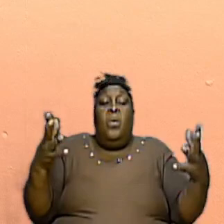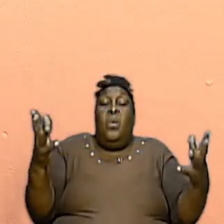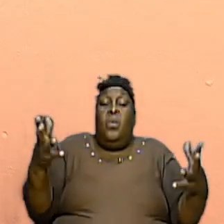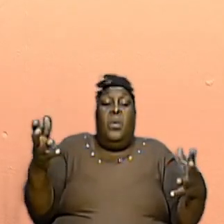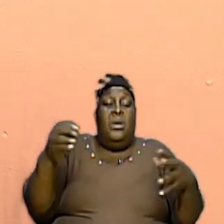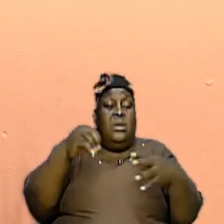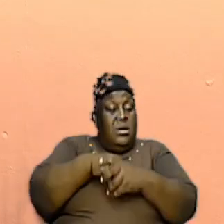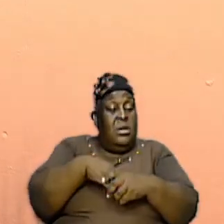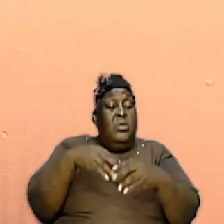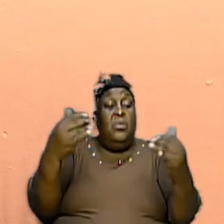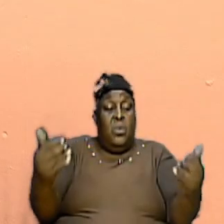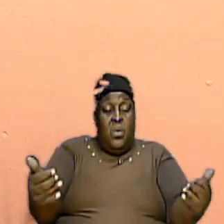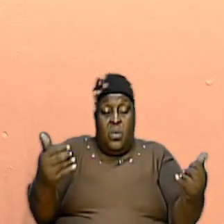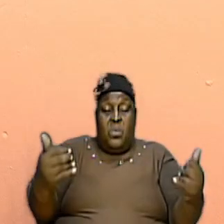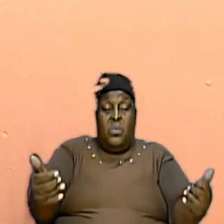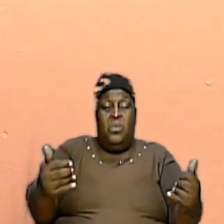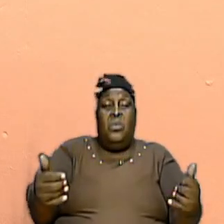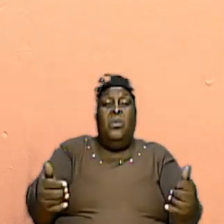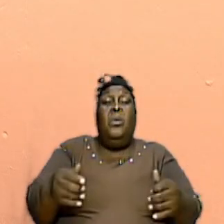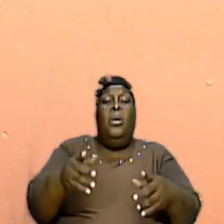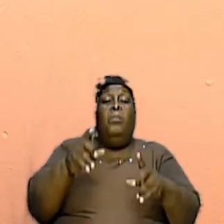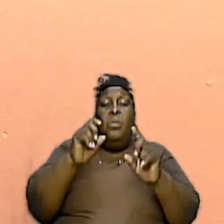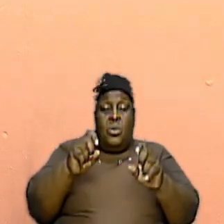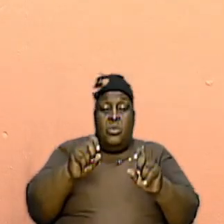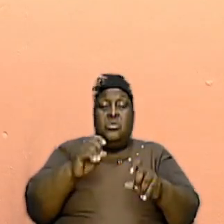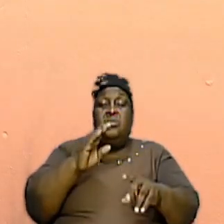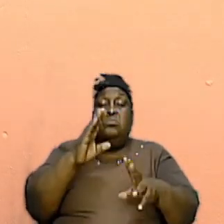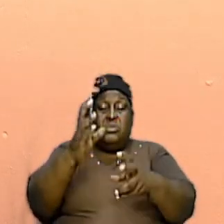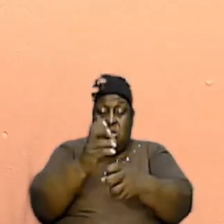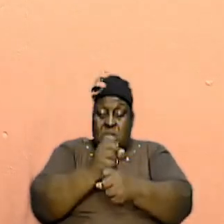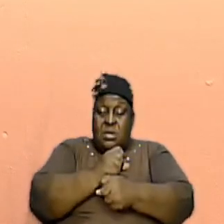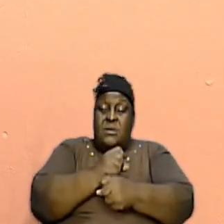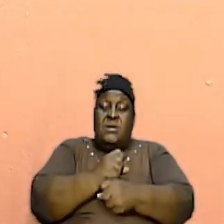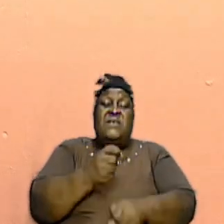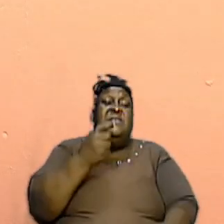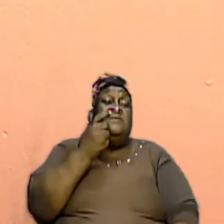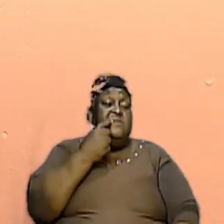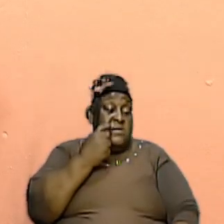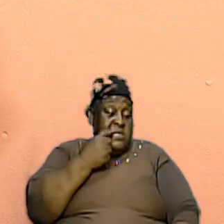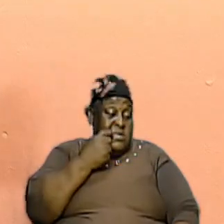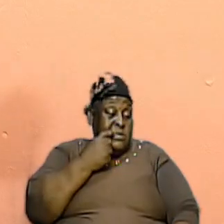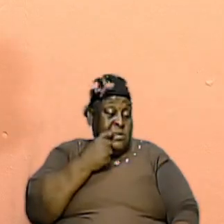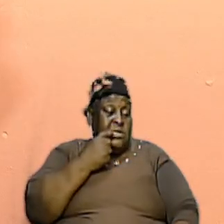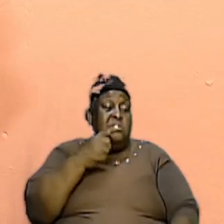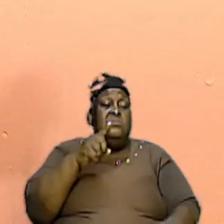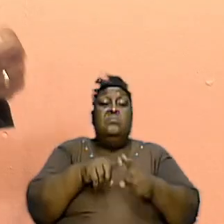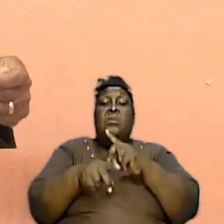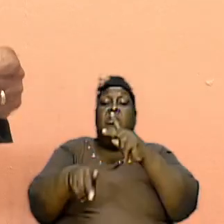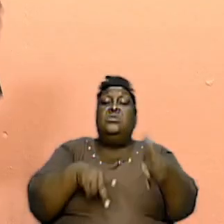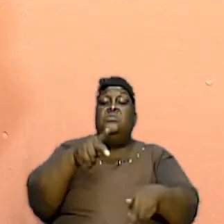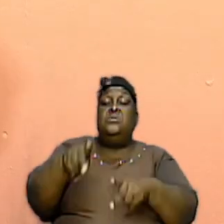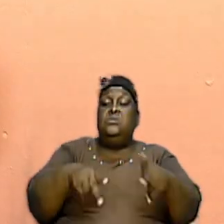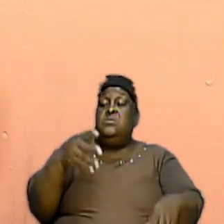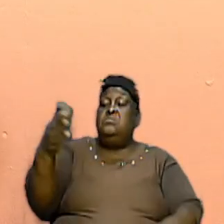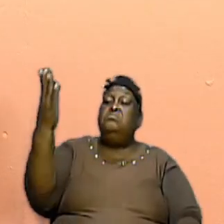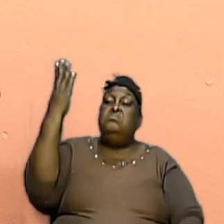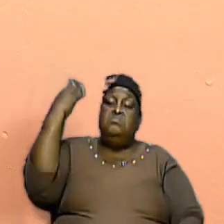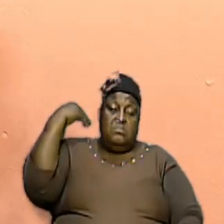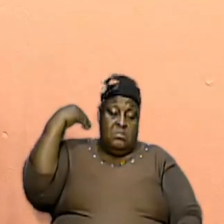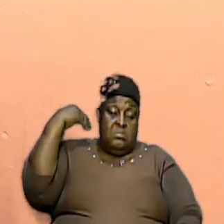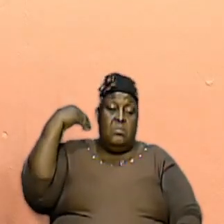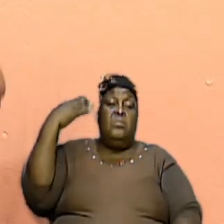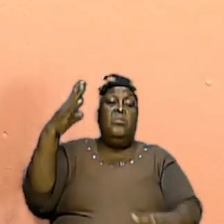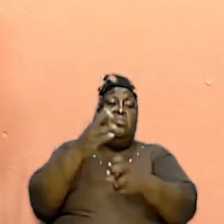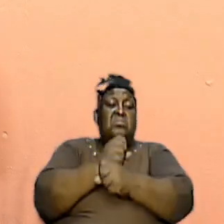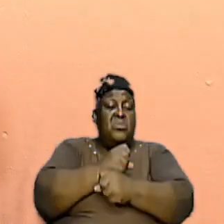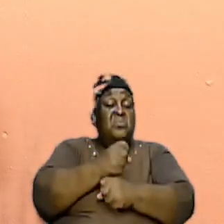are in today must be taken as serious as the people back there took